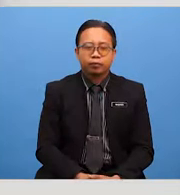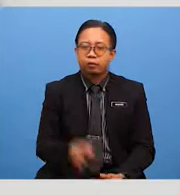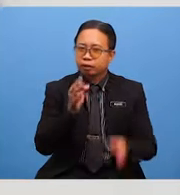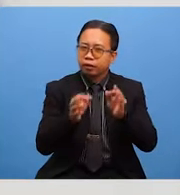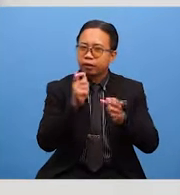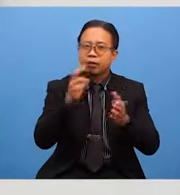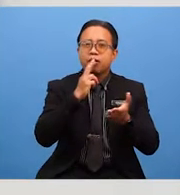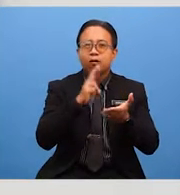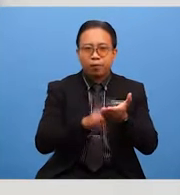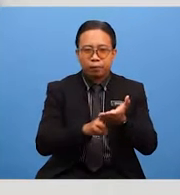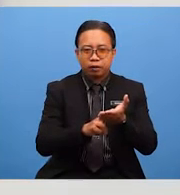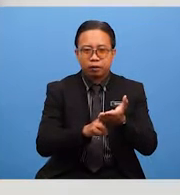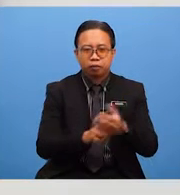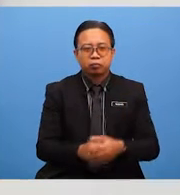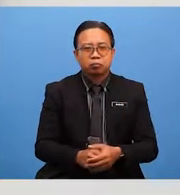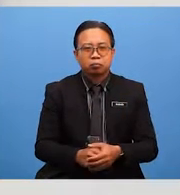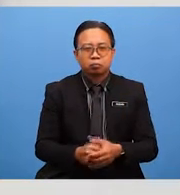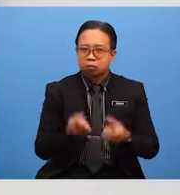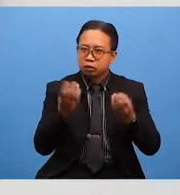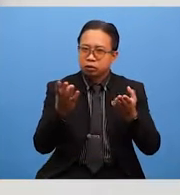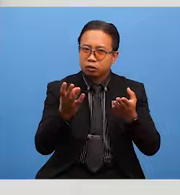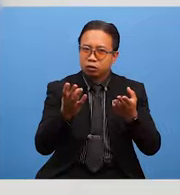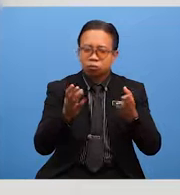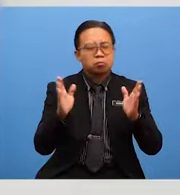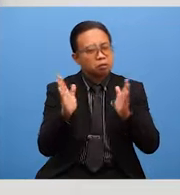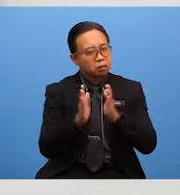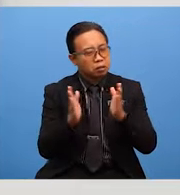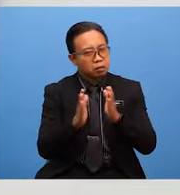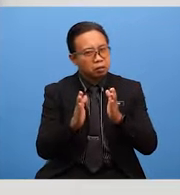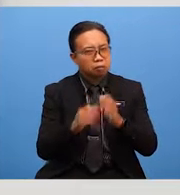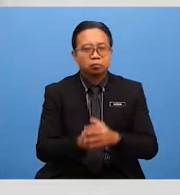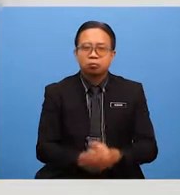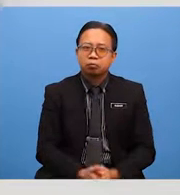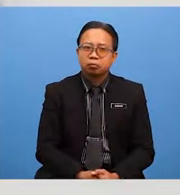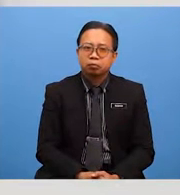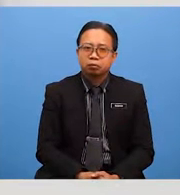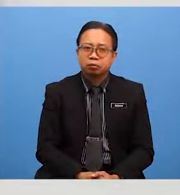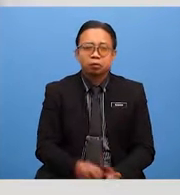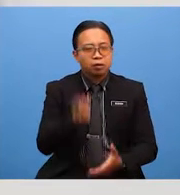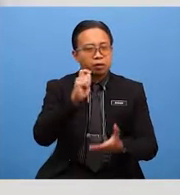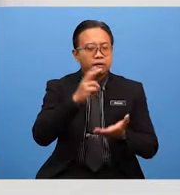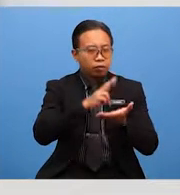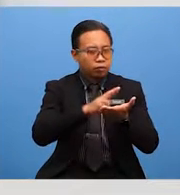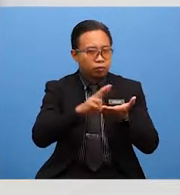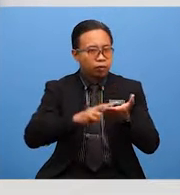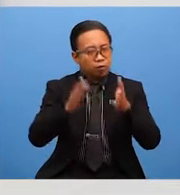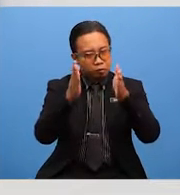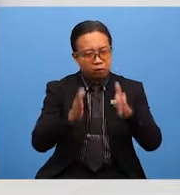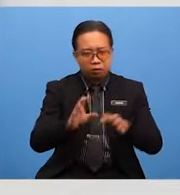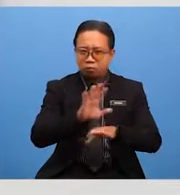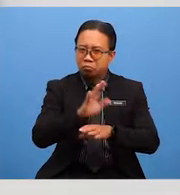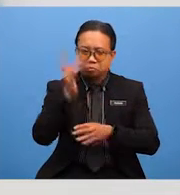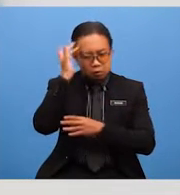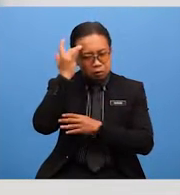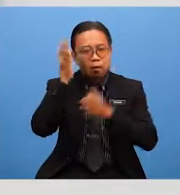If the report is too brief and written too short and lack details, then the reader will not know what